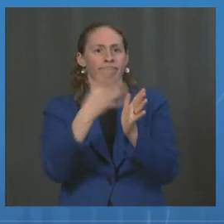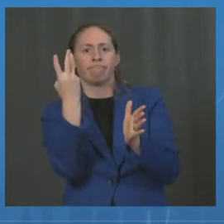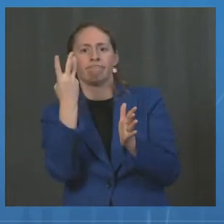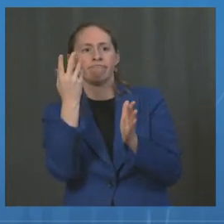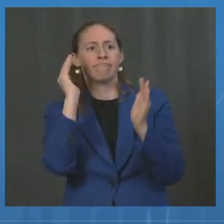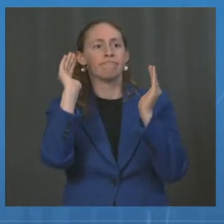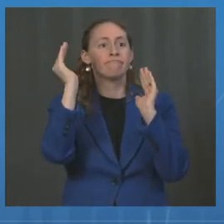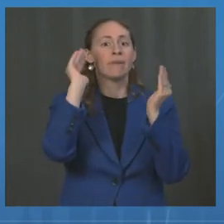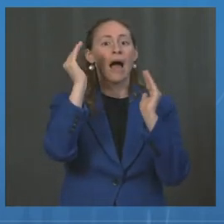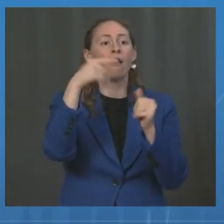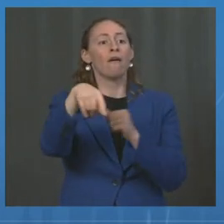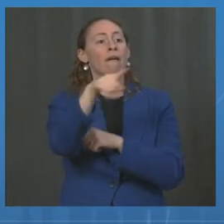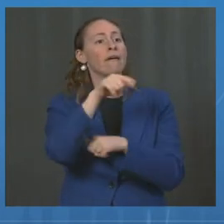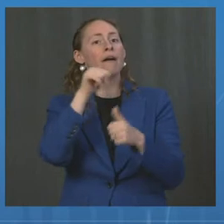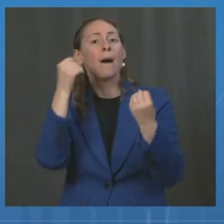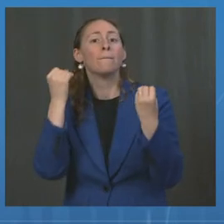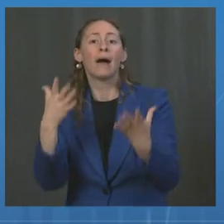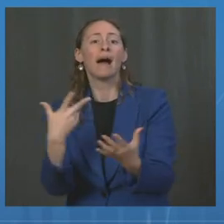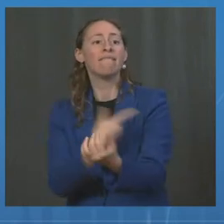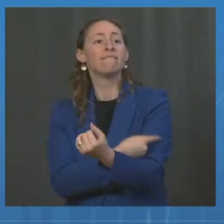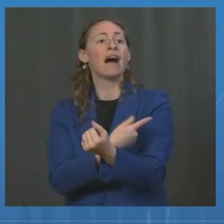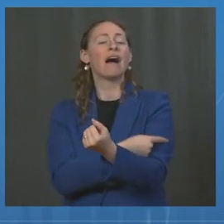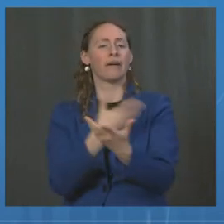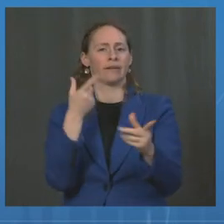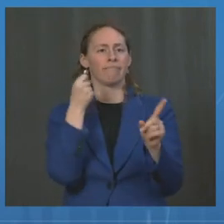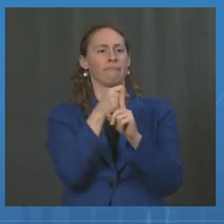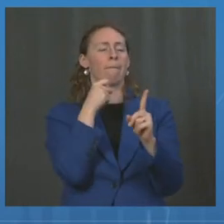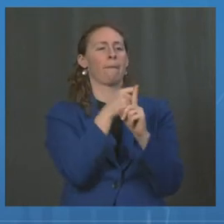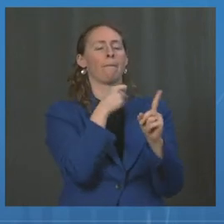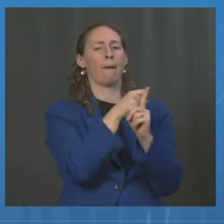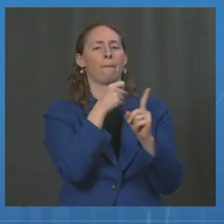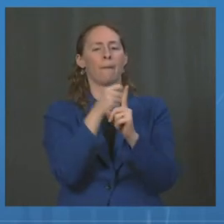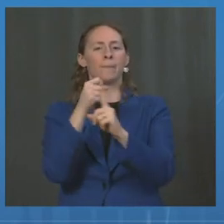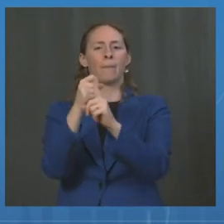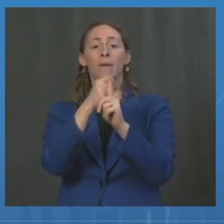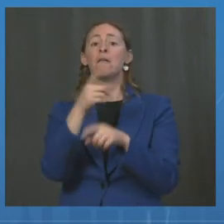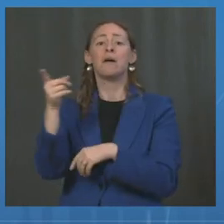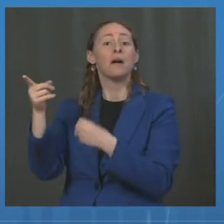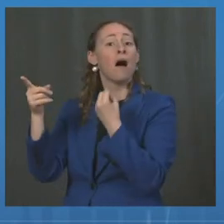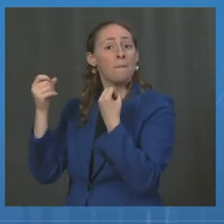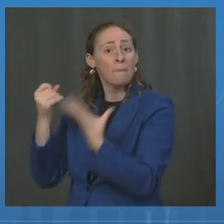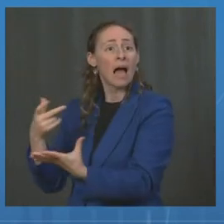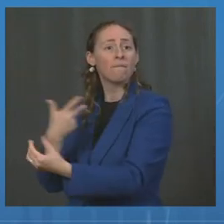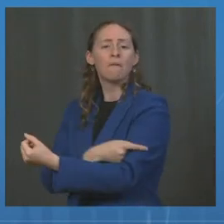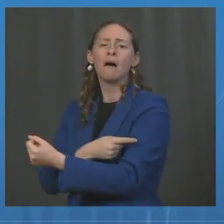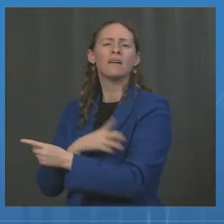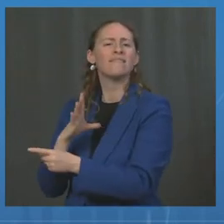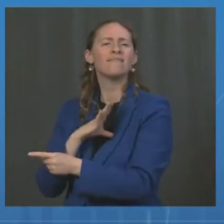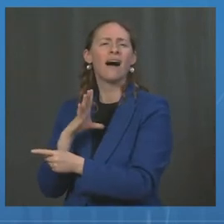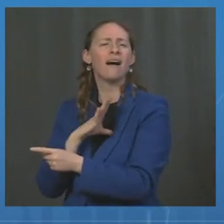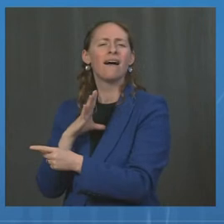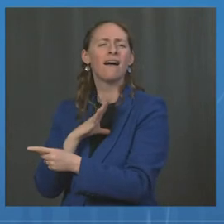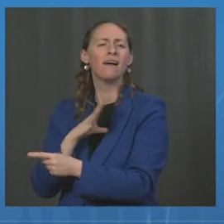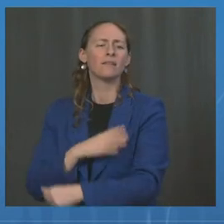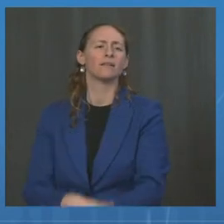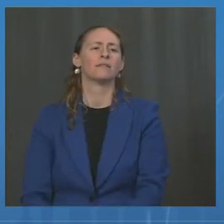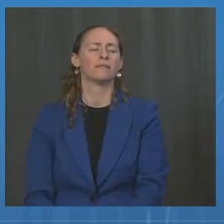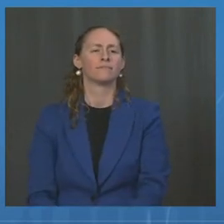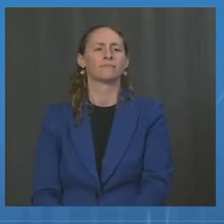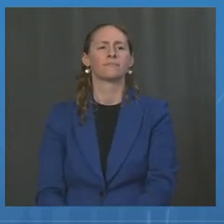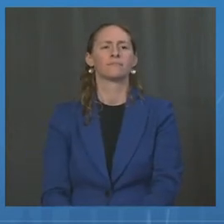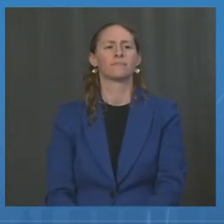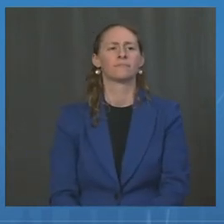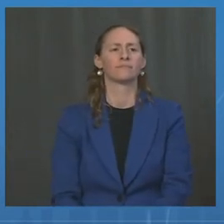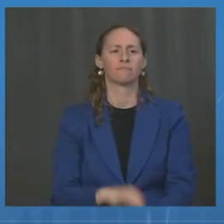high overall vaccination coverage. Both of these studies included data from the past two months when the Delta variant became the